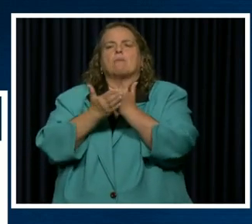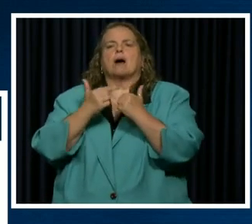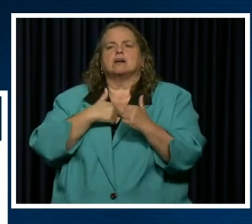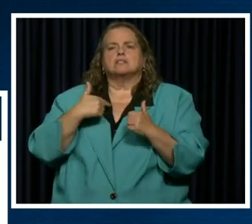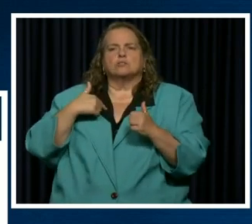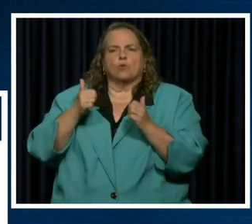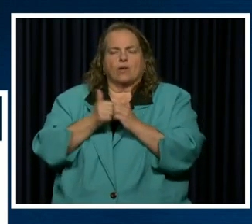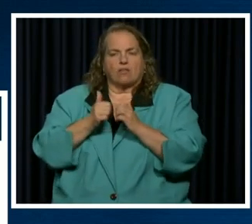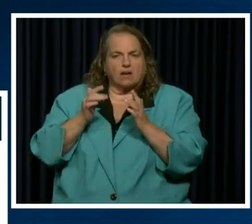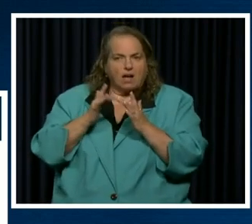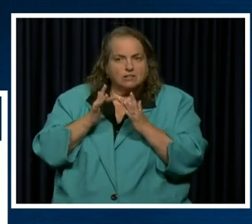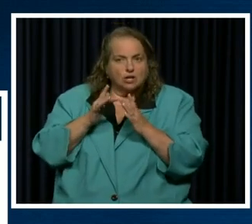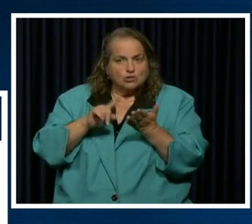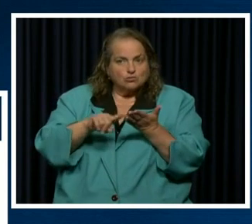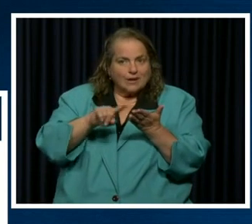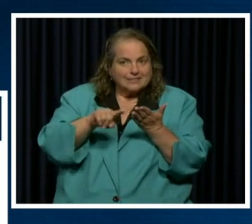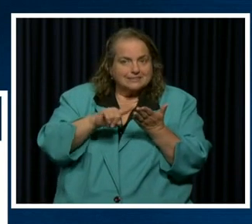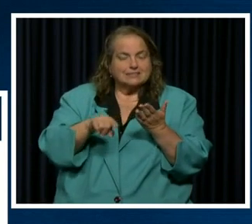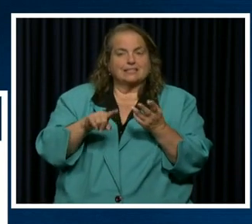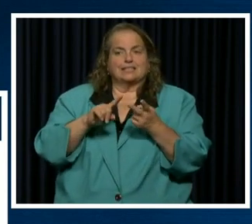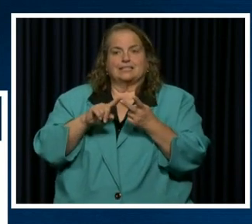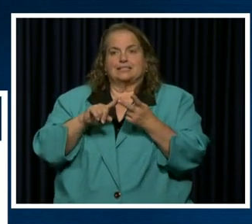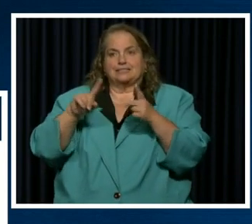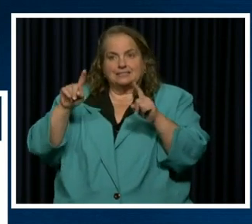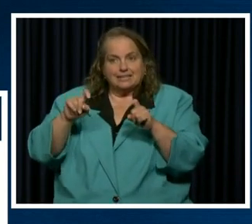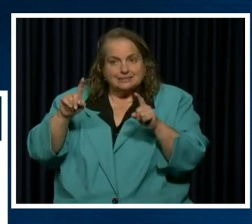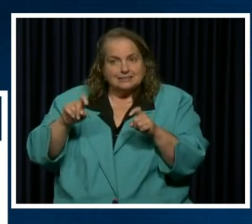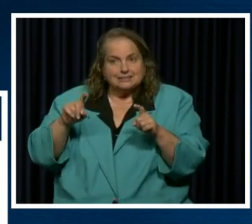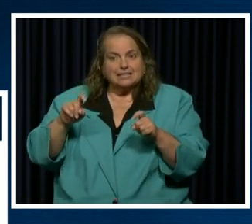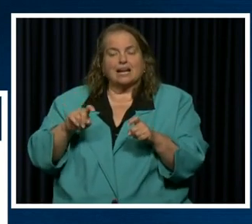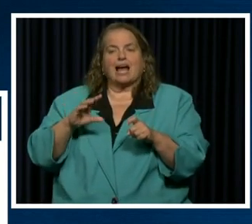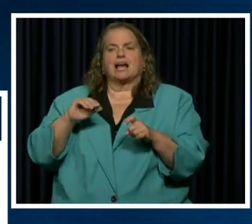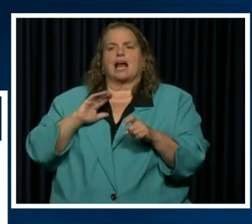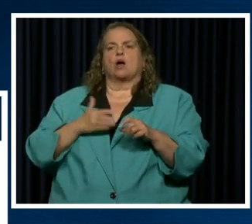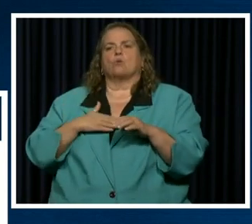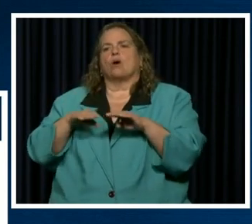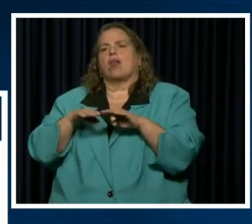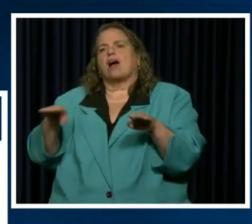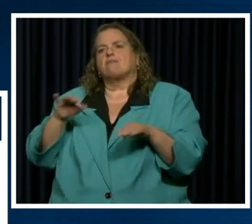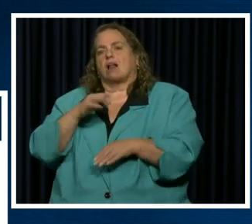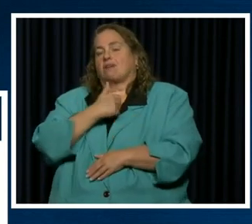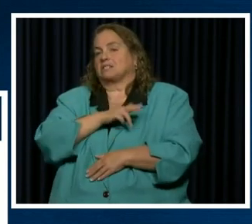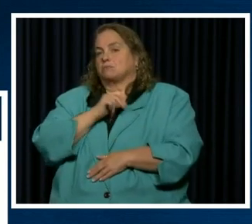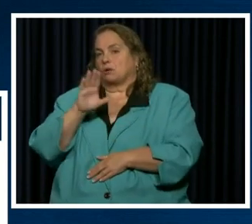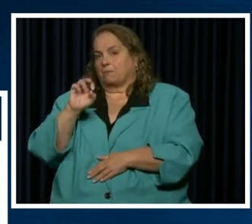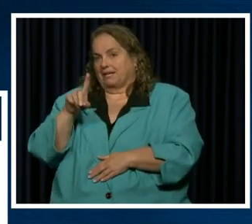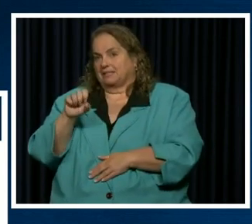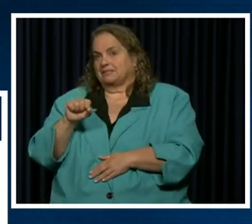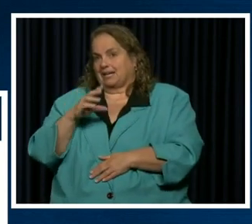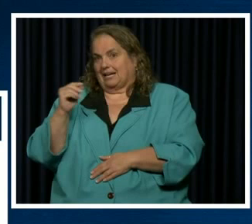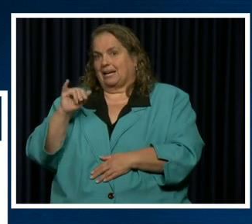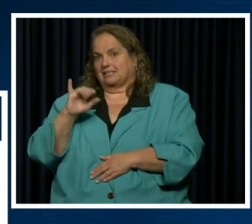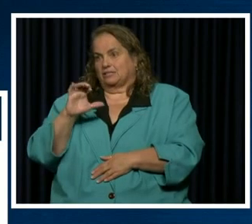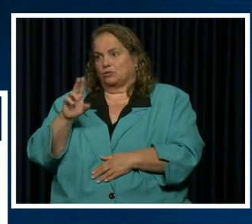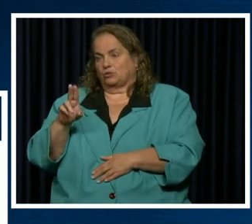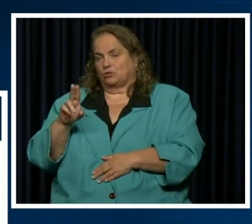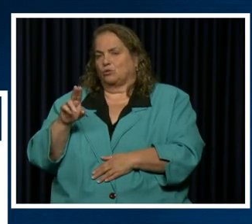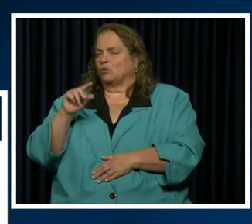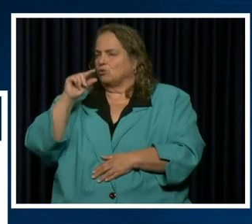tracing, with the testing, uh, and with our our levels of hospital beds and the ICU.